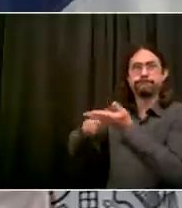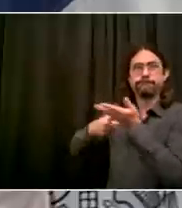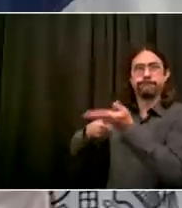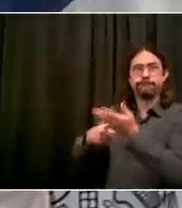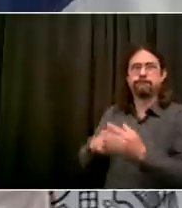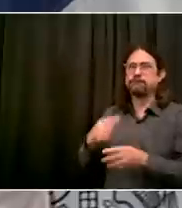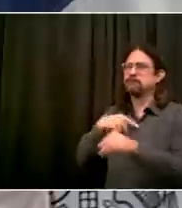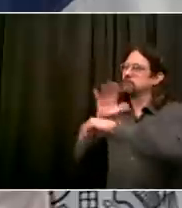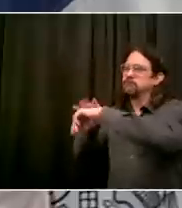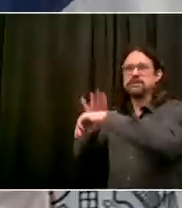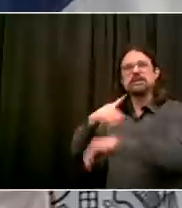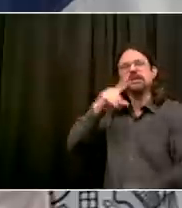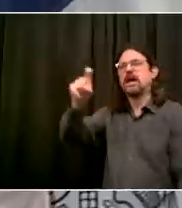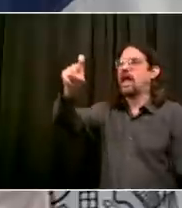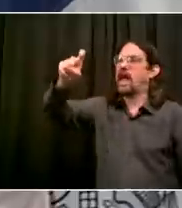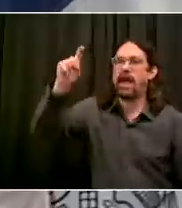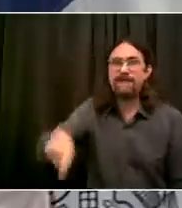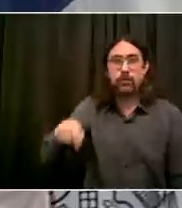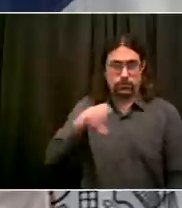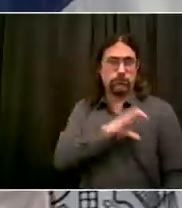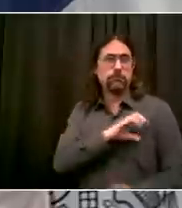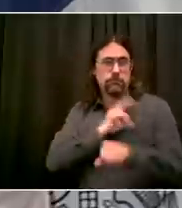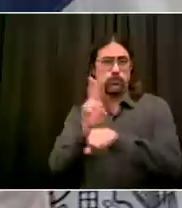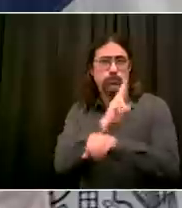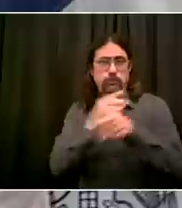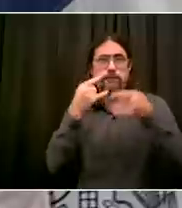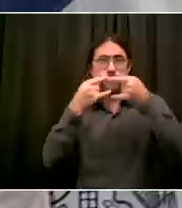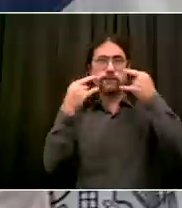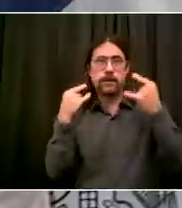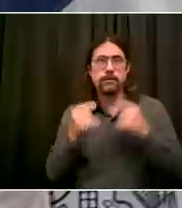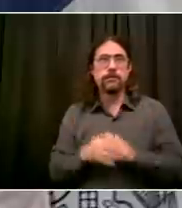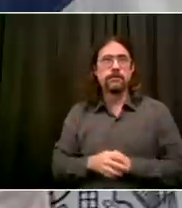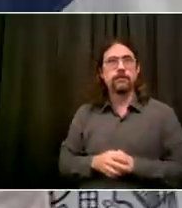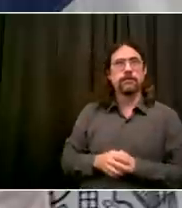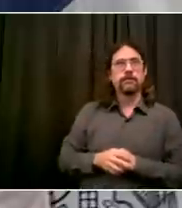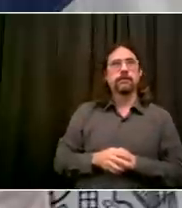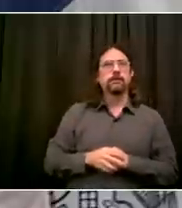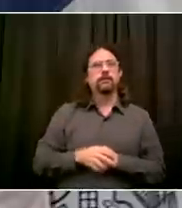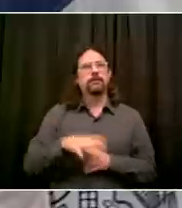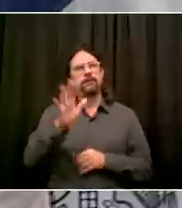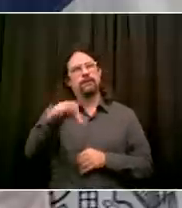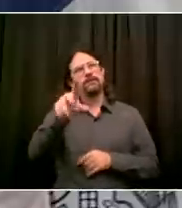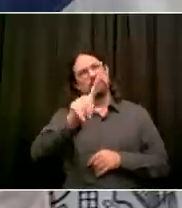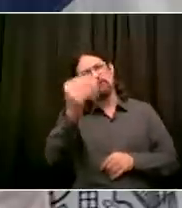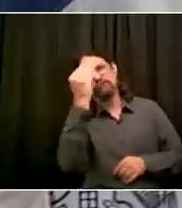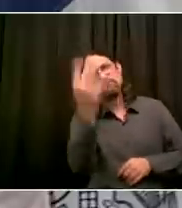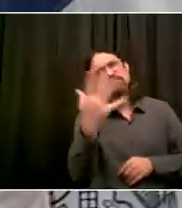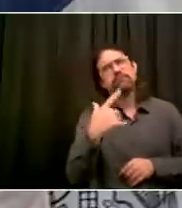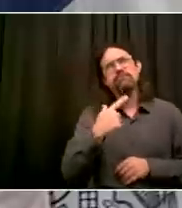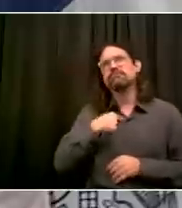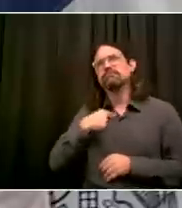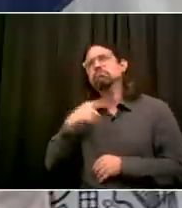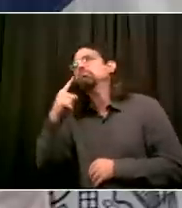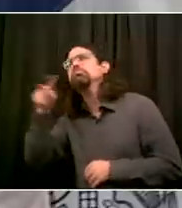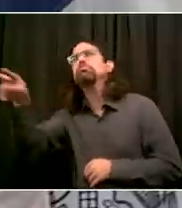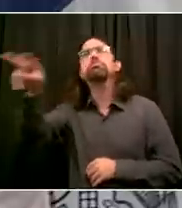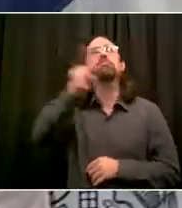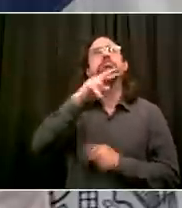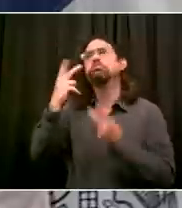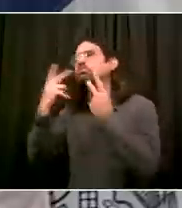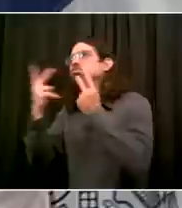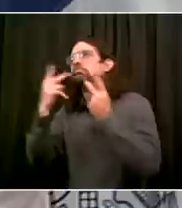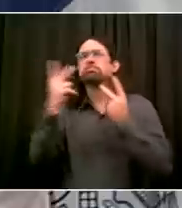there is a good reason, like stopping to drink water or having to do something in which a mask interferes with them doing their